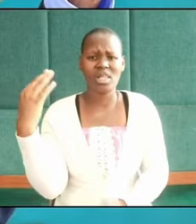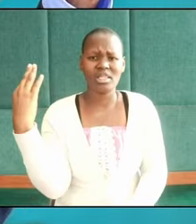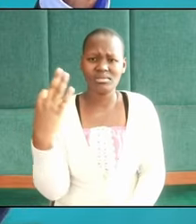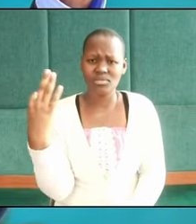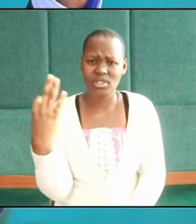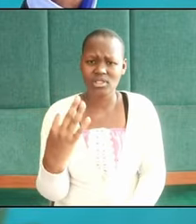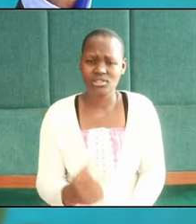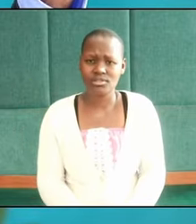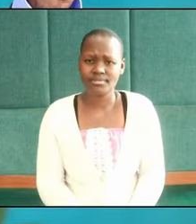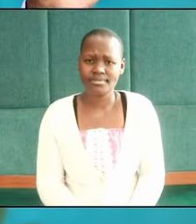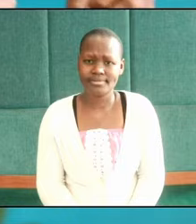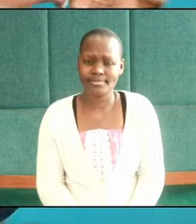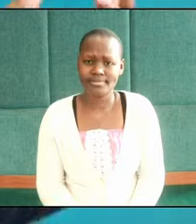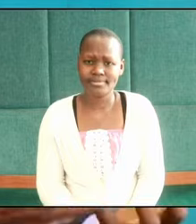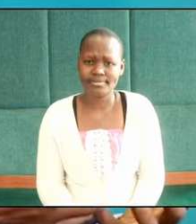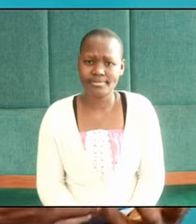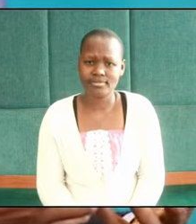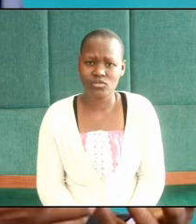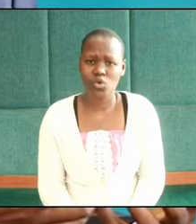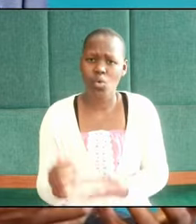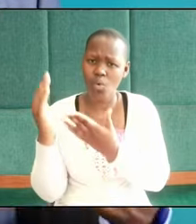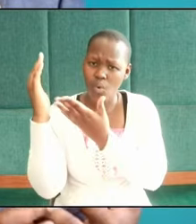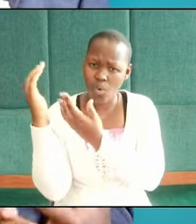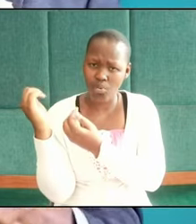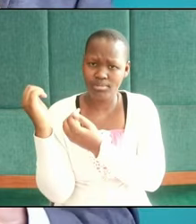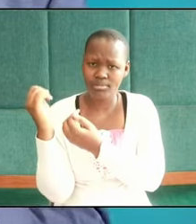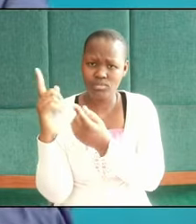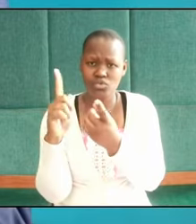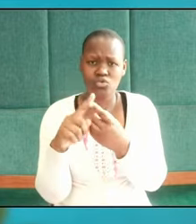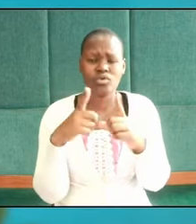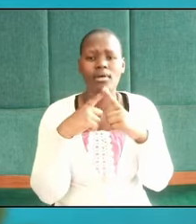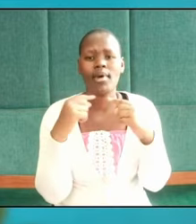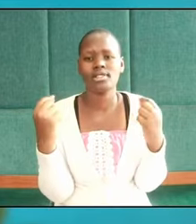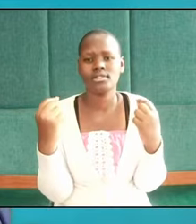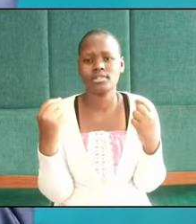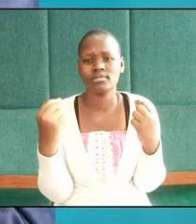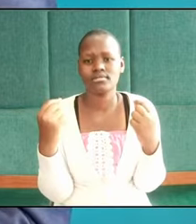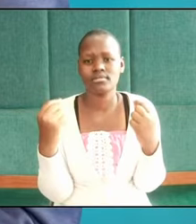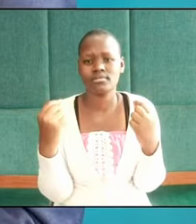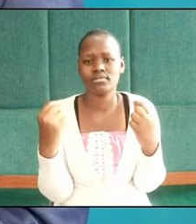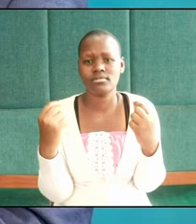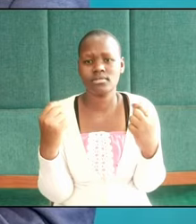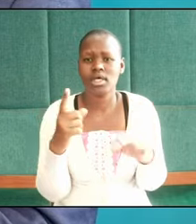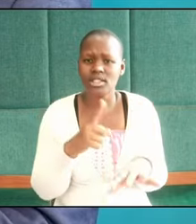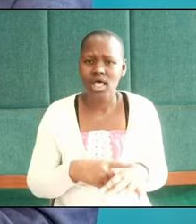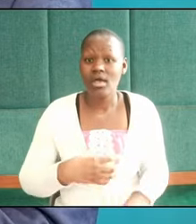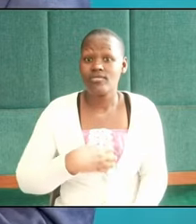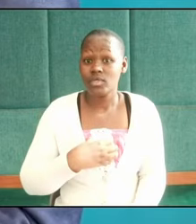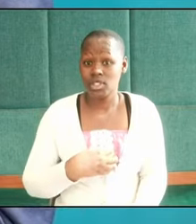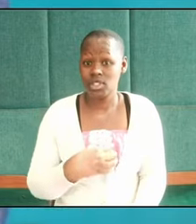his hope to the pastors when he was visited.